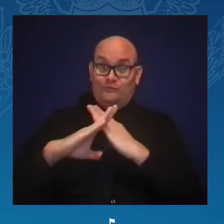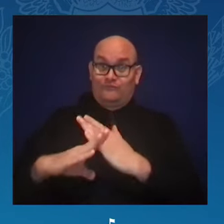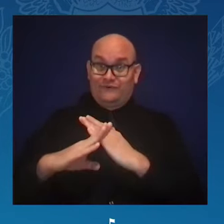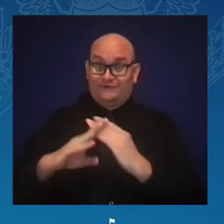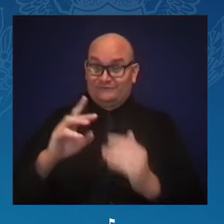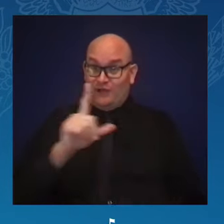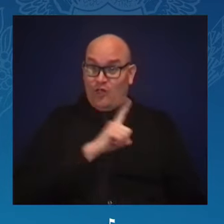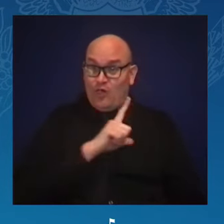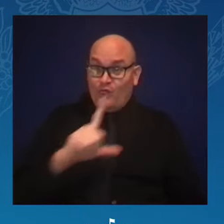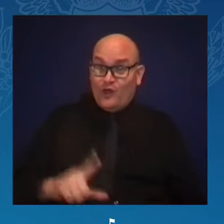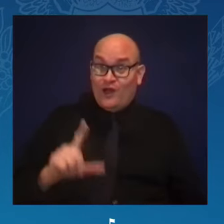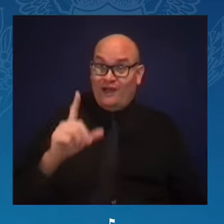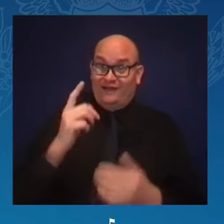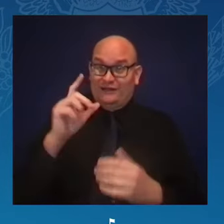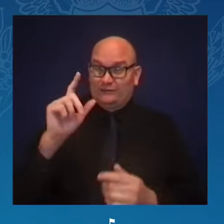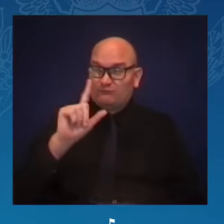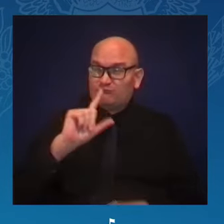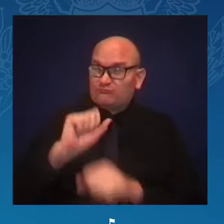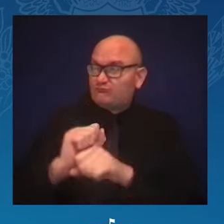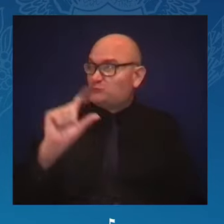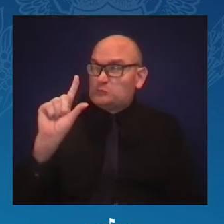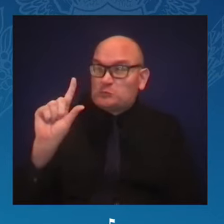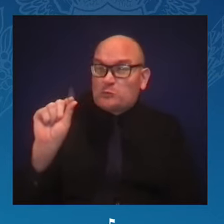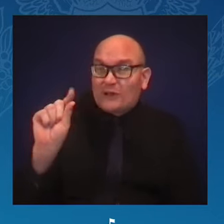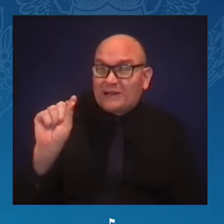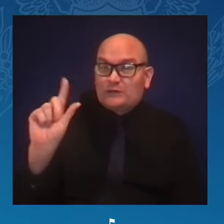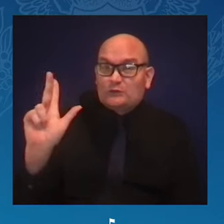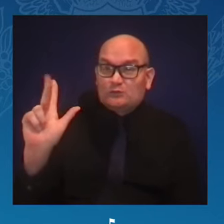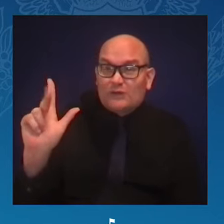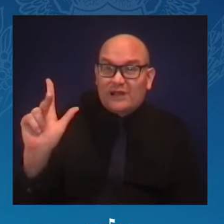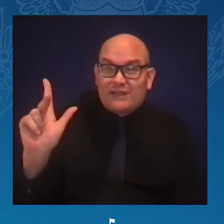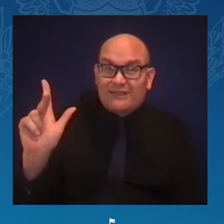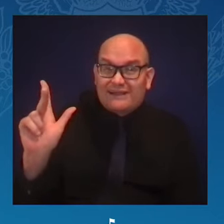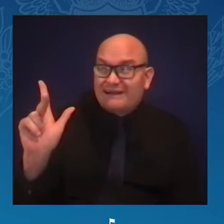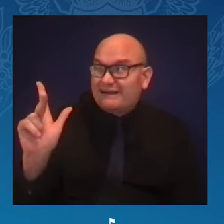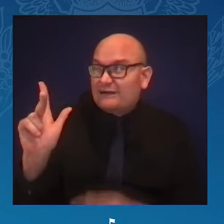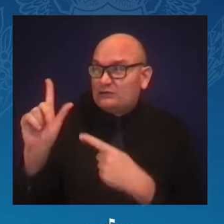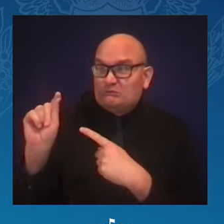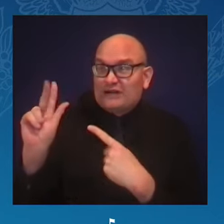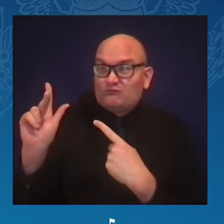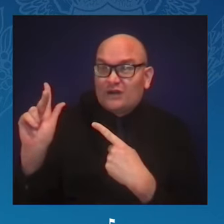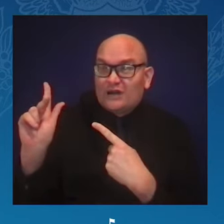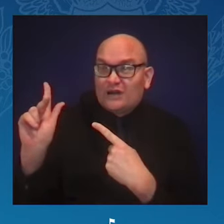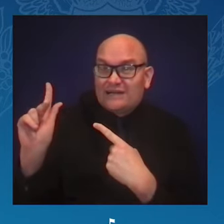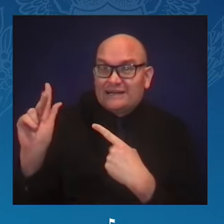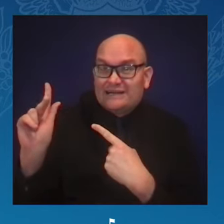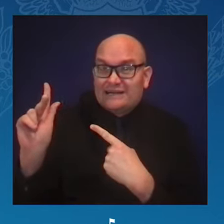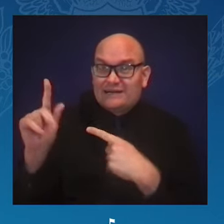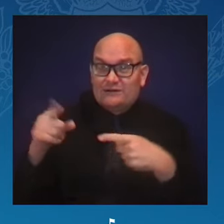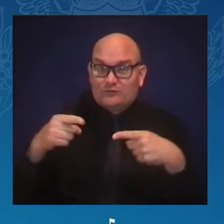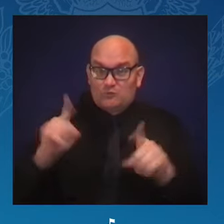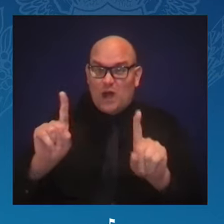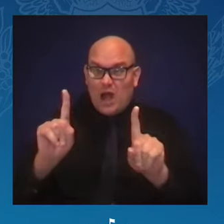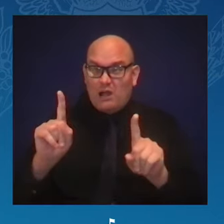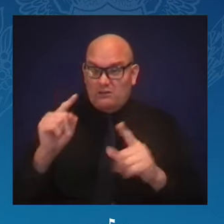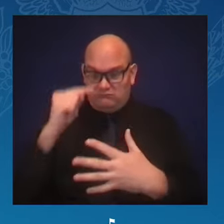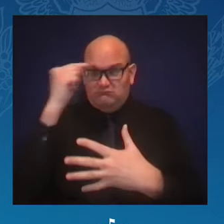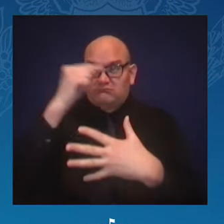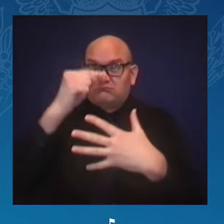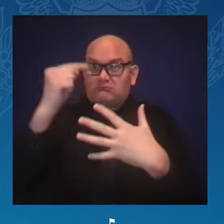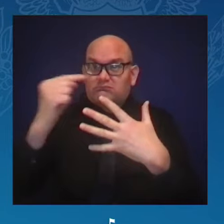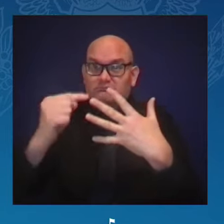And while they do this, check it out. They push forward revisionist history.